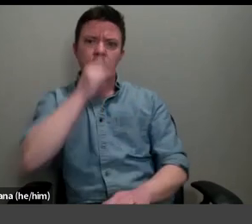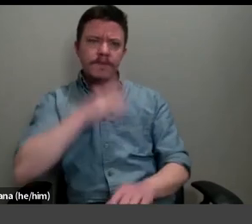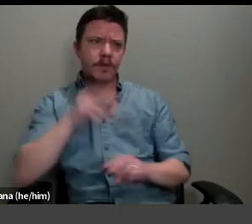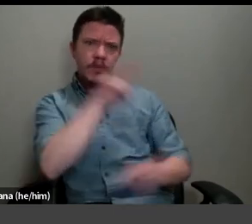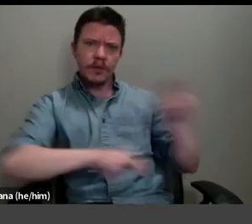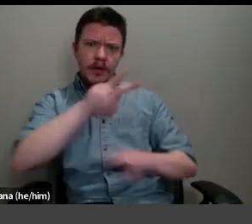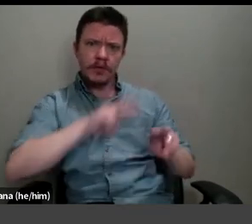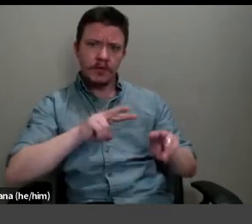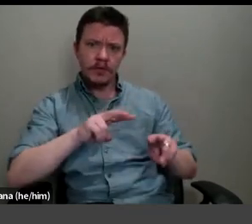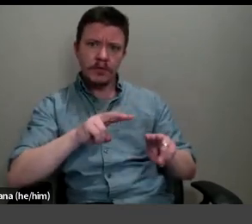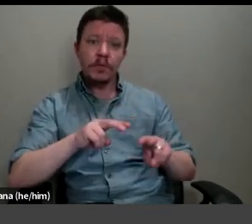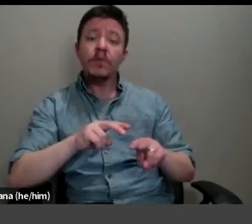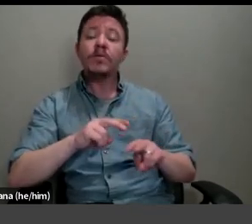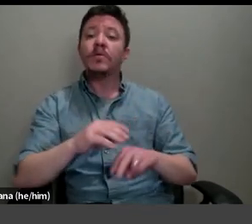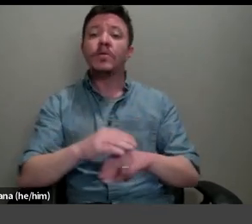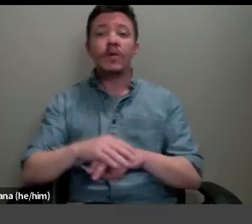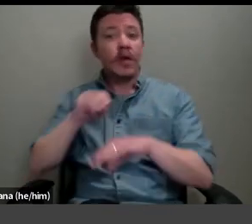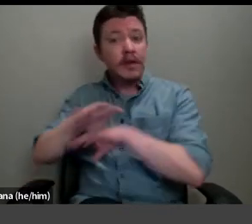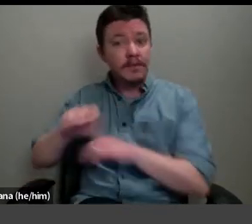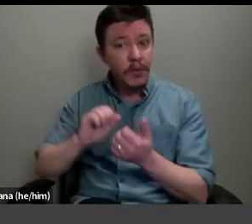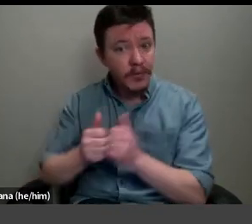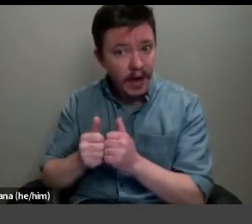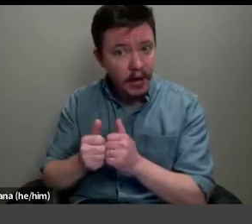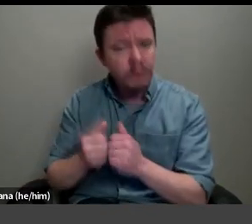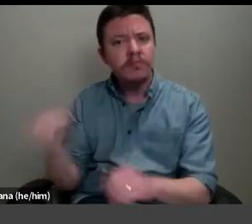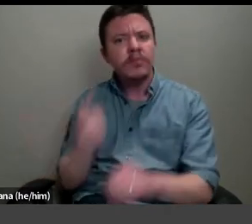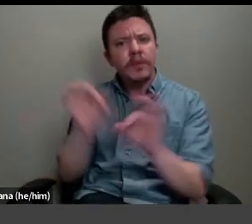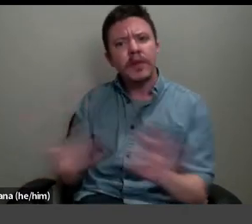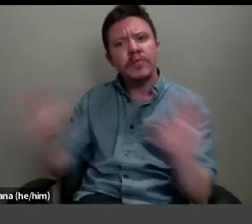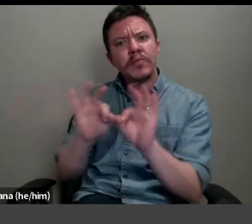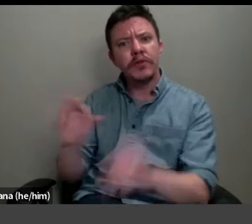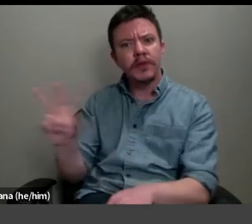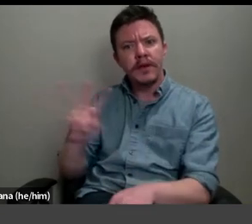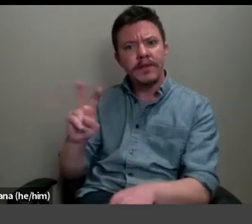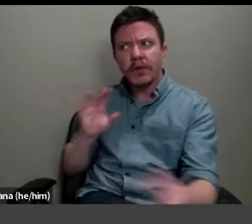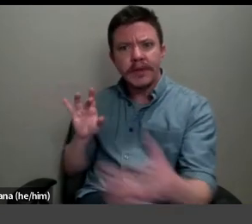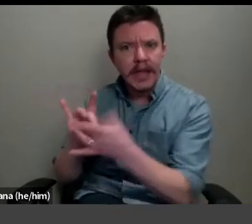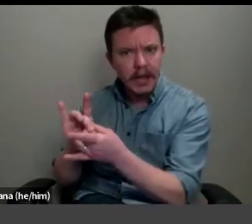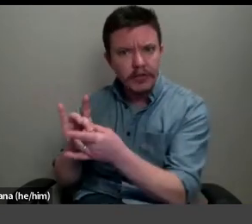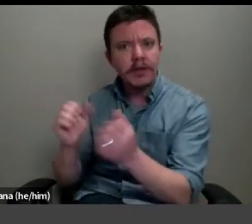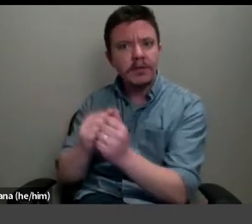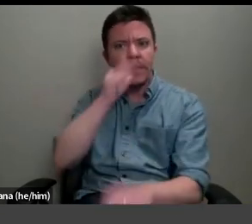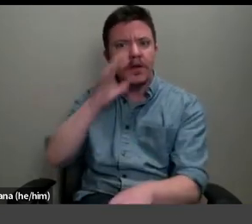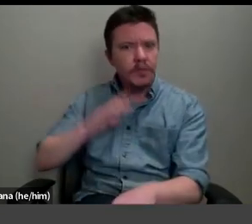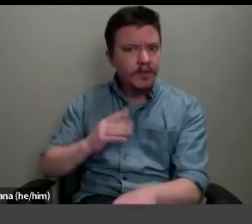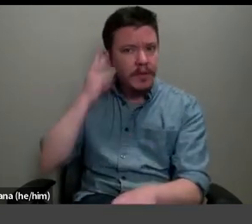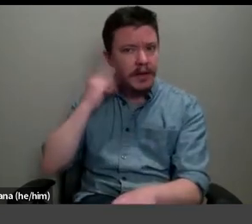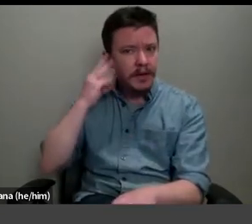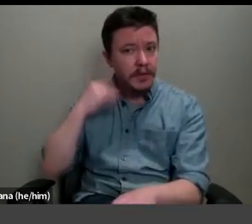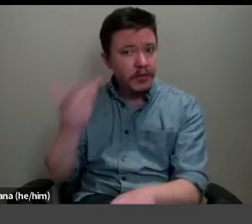at least in part, something of the profundity of Voyard's engagement with feminine experience?